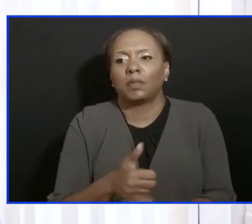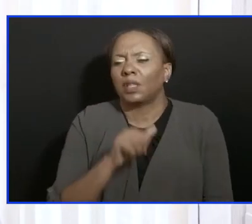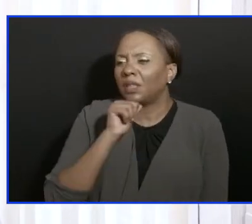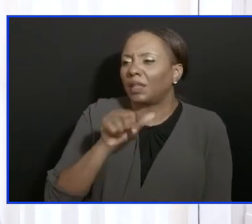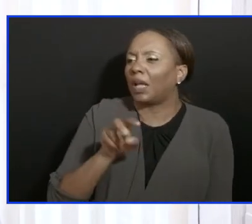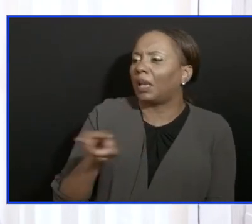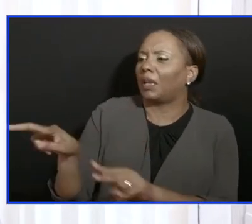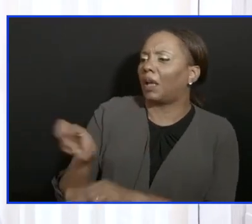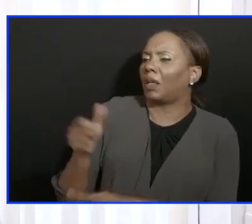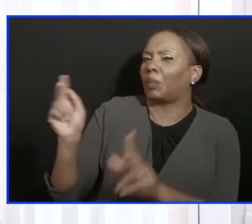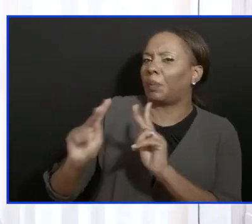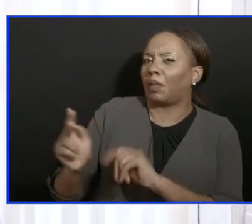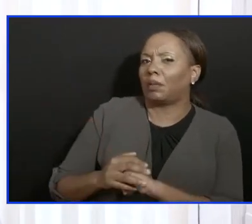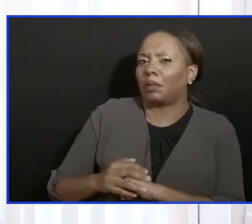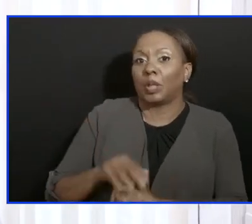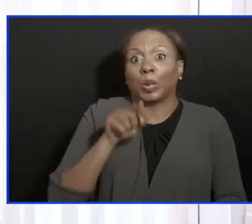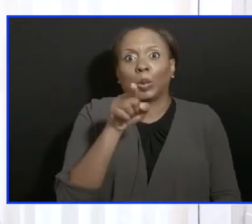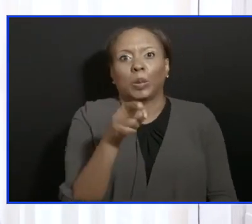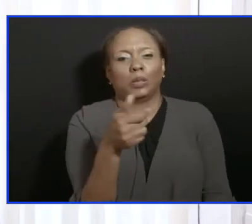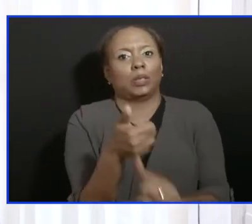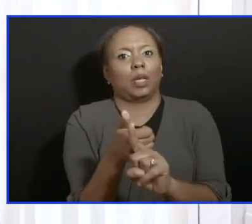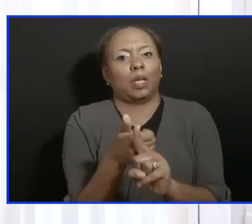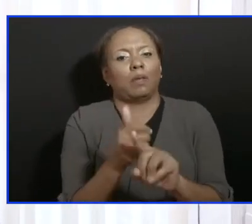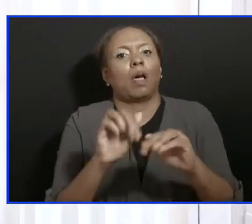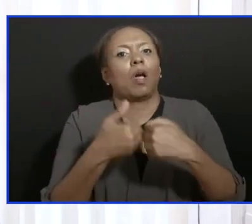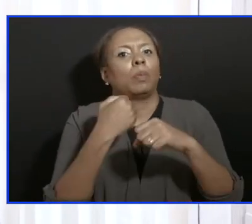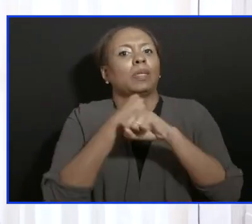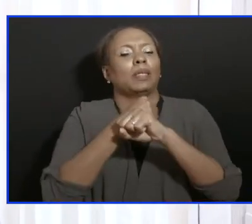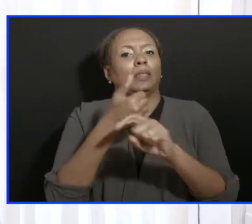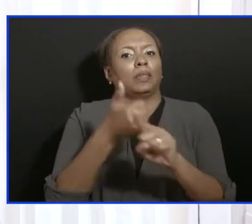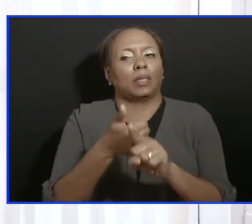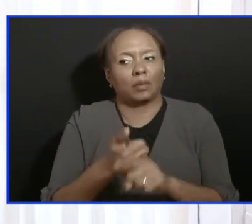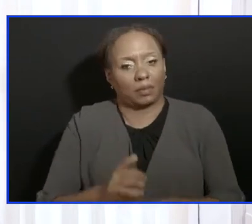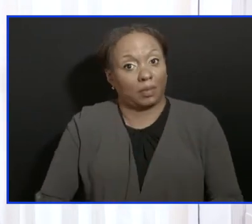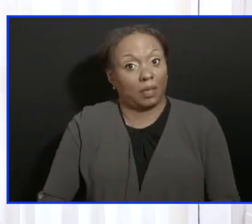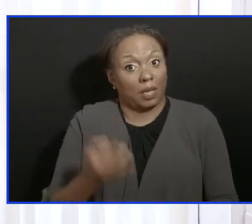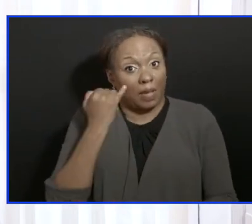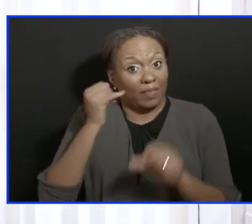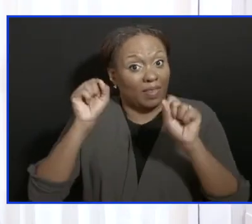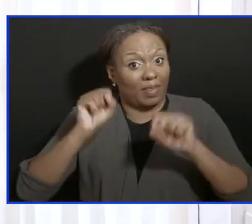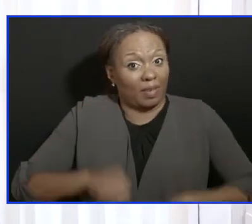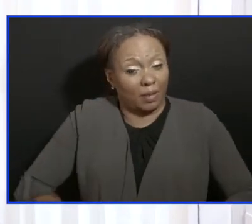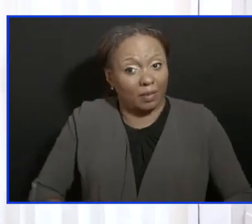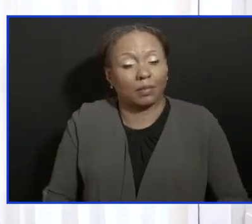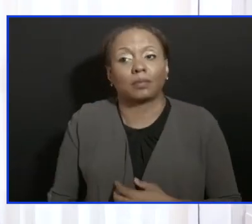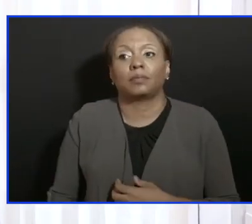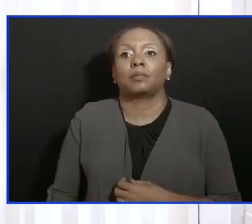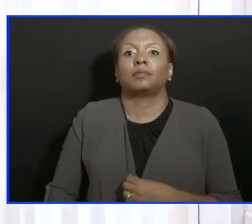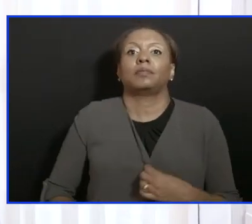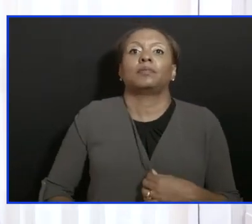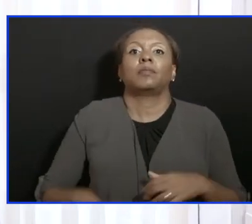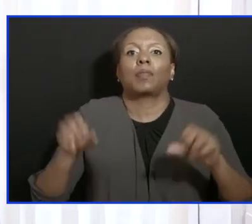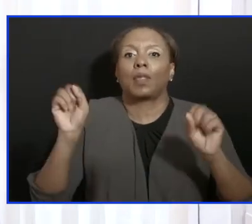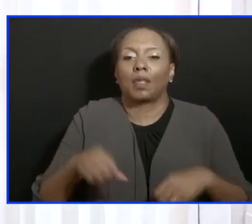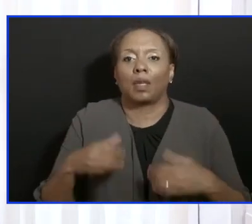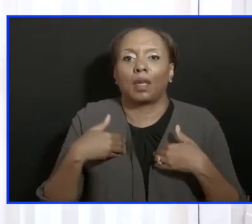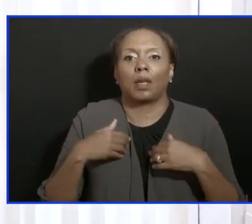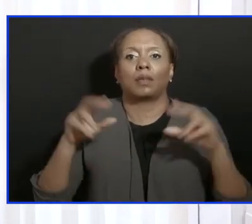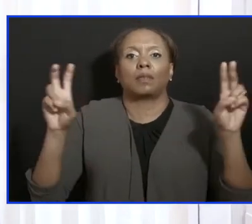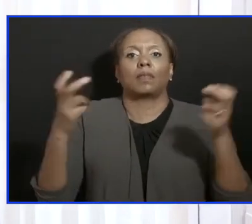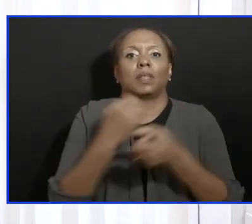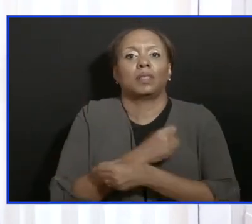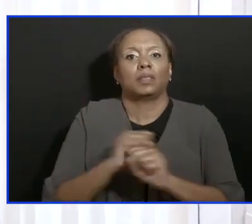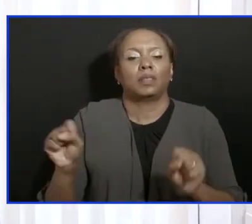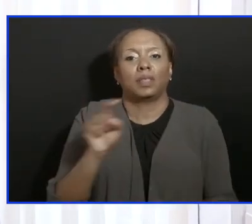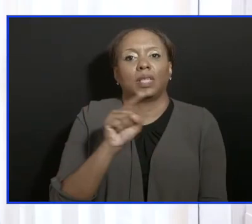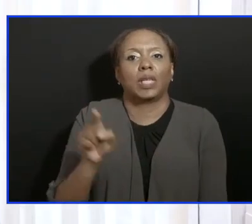you're doing to protect yourself and to protect those who you love. And if we can do that and we can roll out the safe zones and we can roll